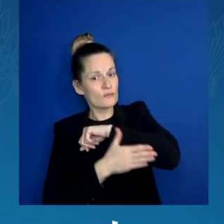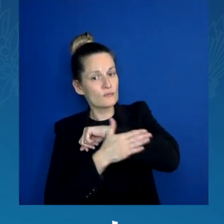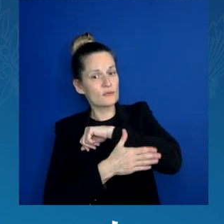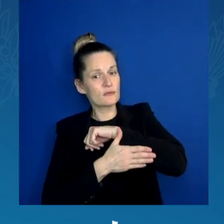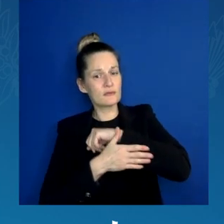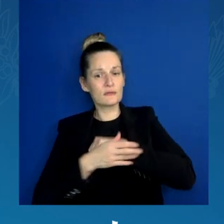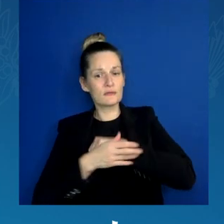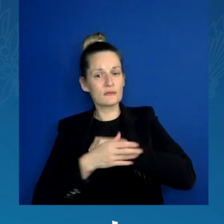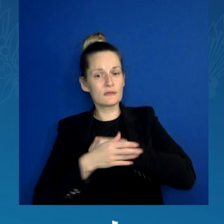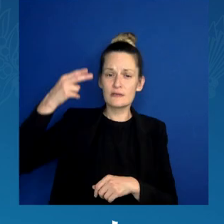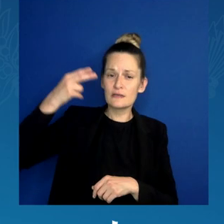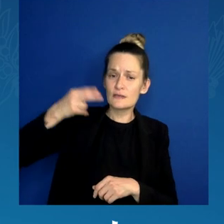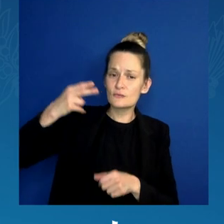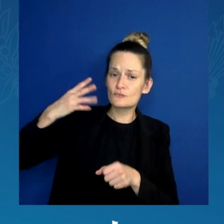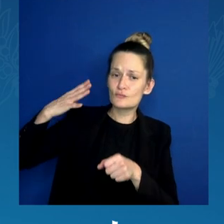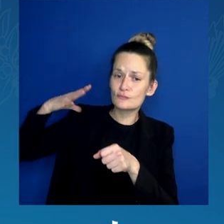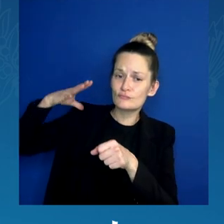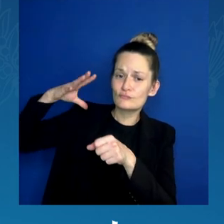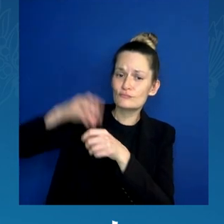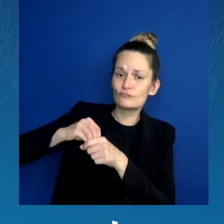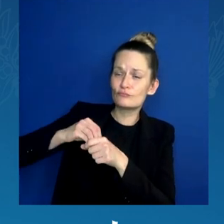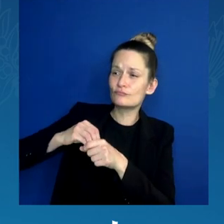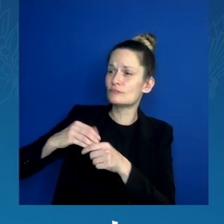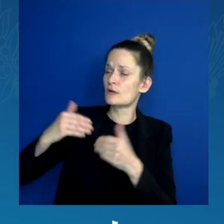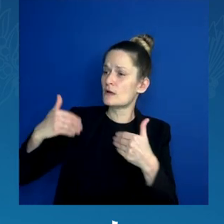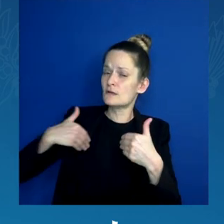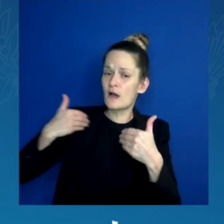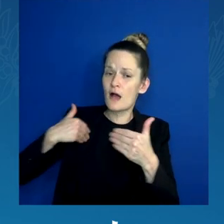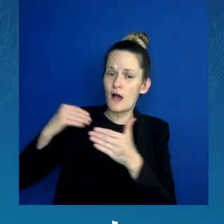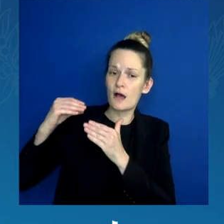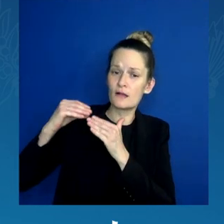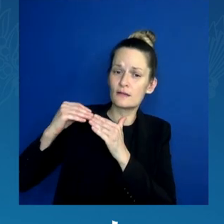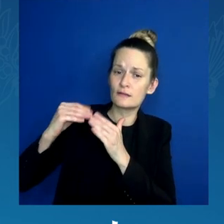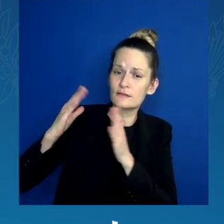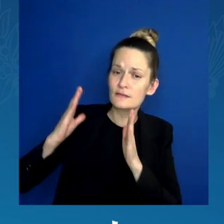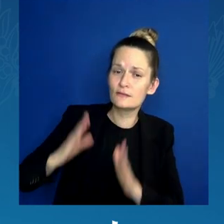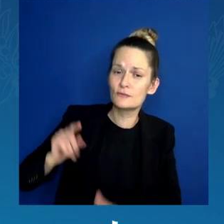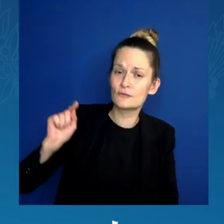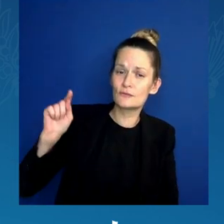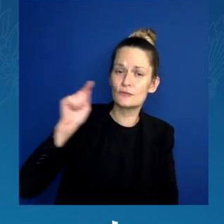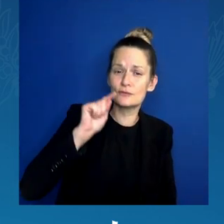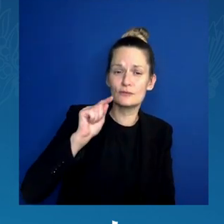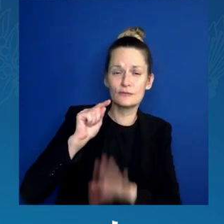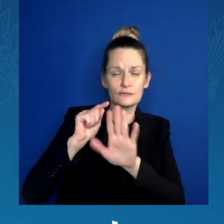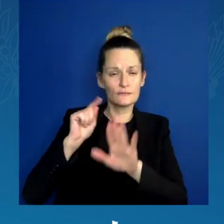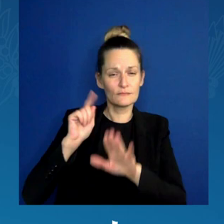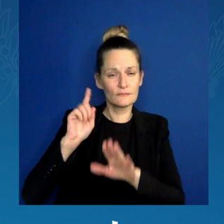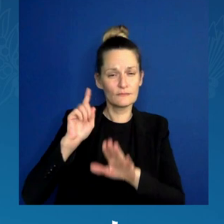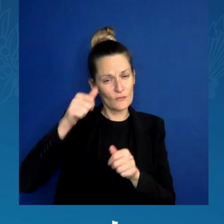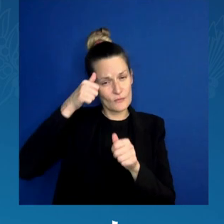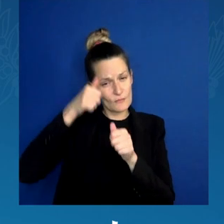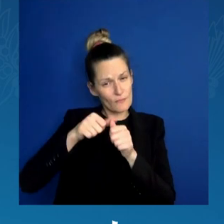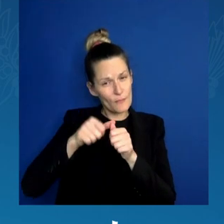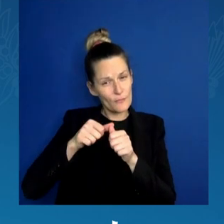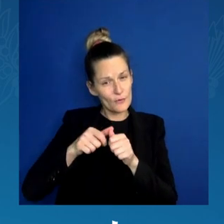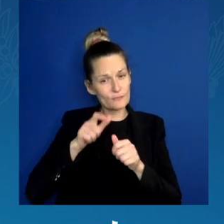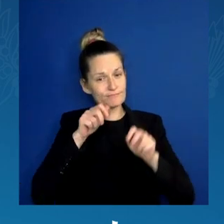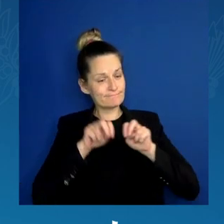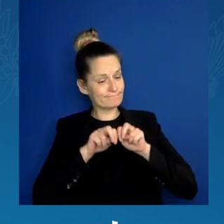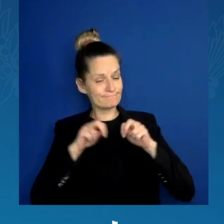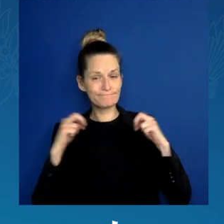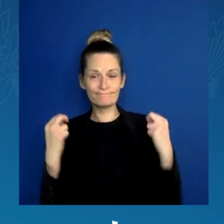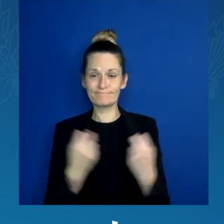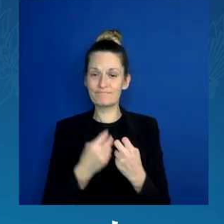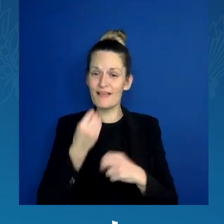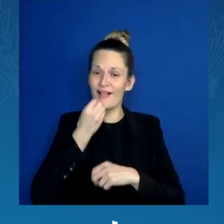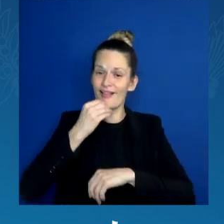young leaders, let's remember this, who sat at lunch counters and who marched for voting rights, including